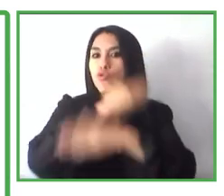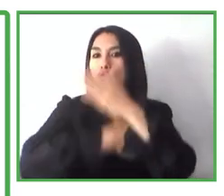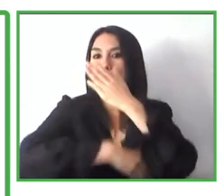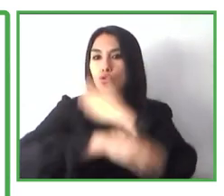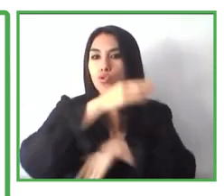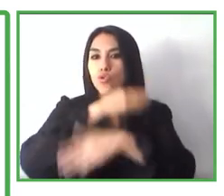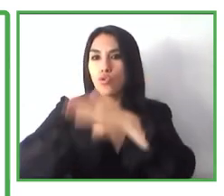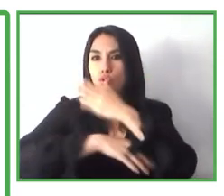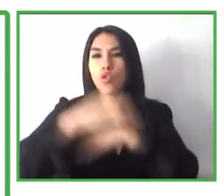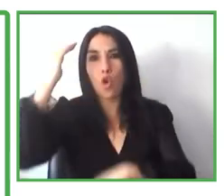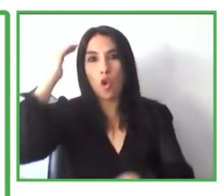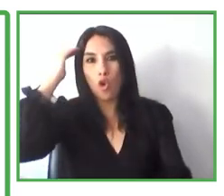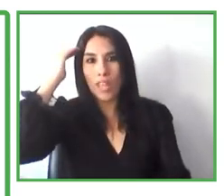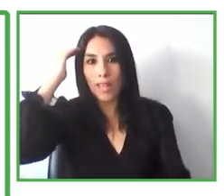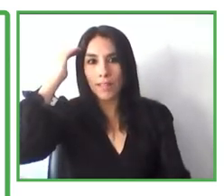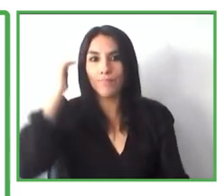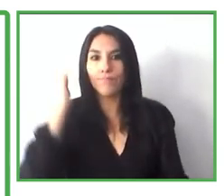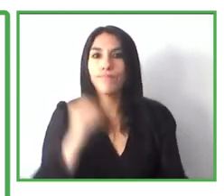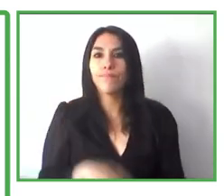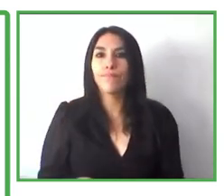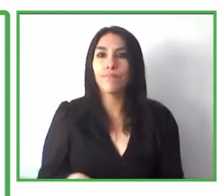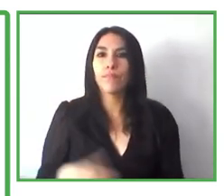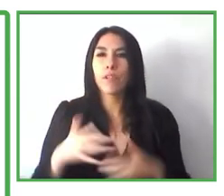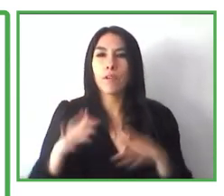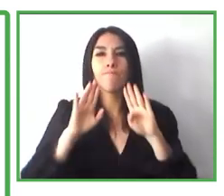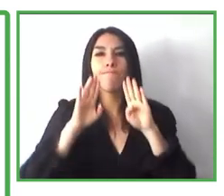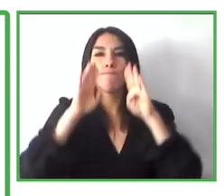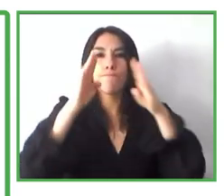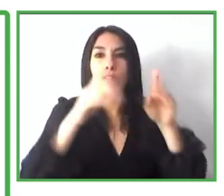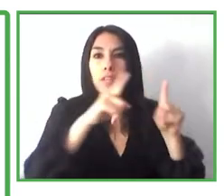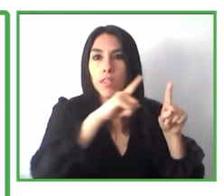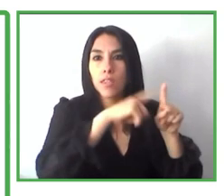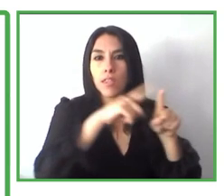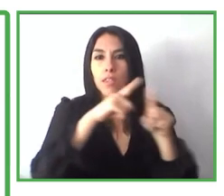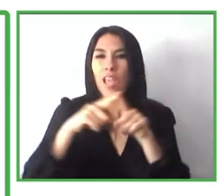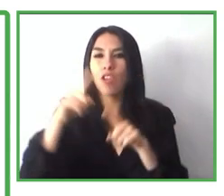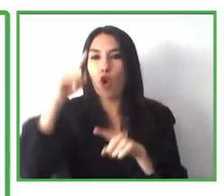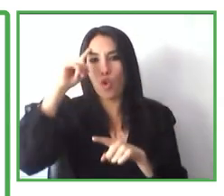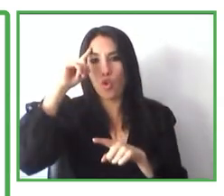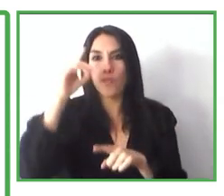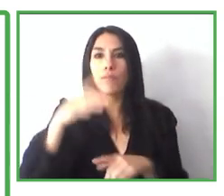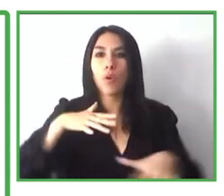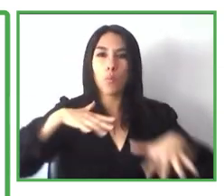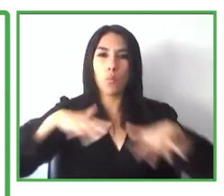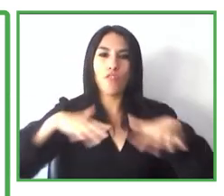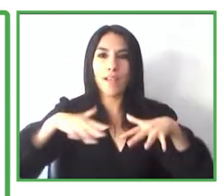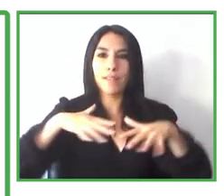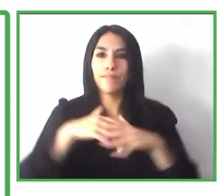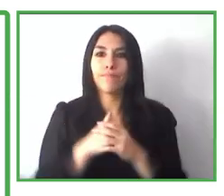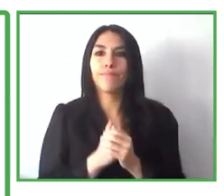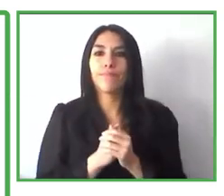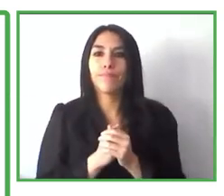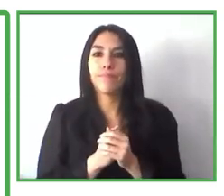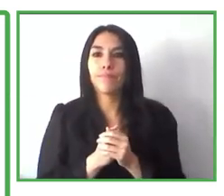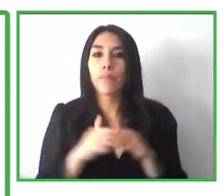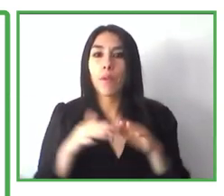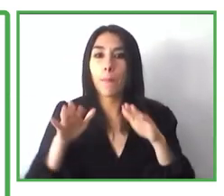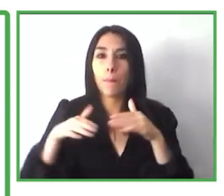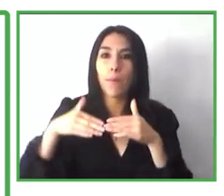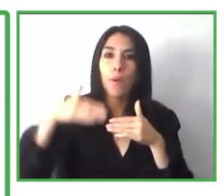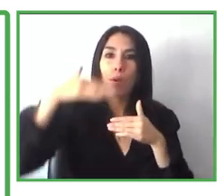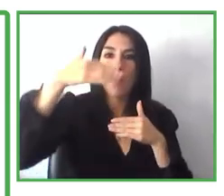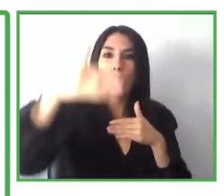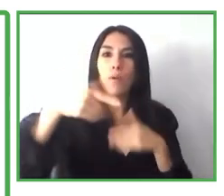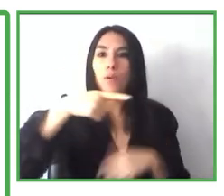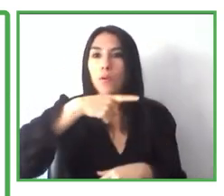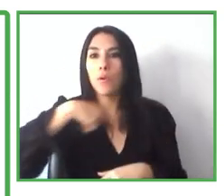cognitive disabilities, within the autistic spectrum, and beyond any type of diagnosis. For